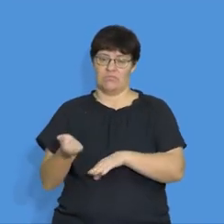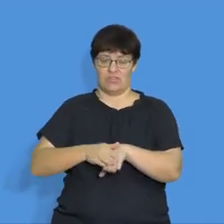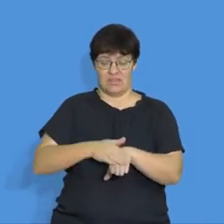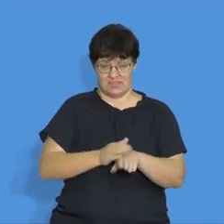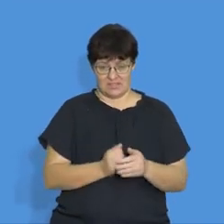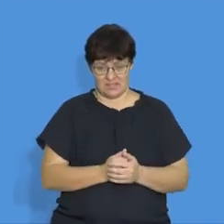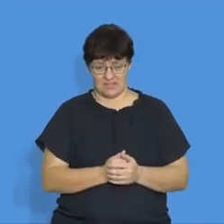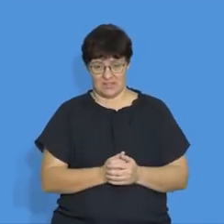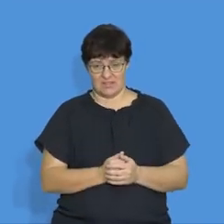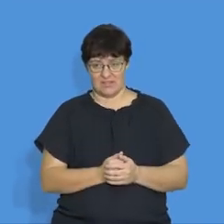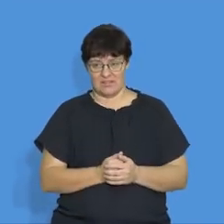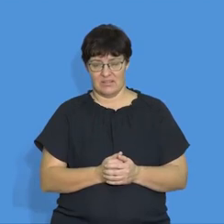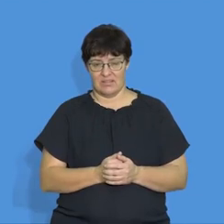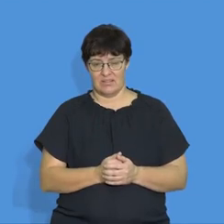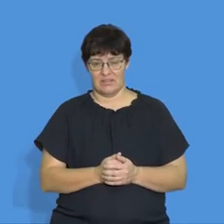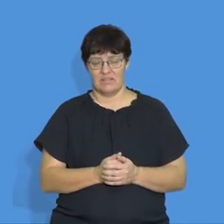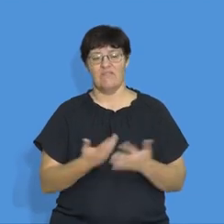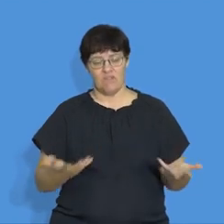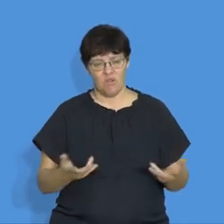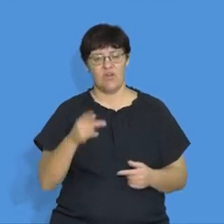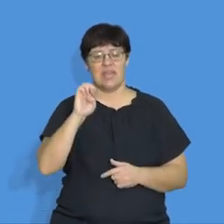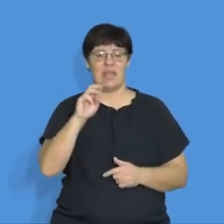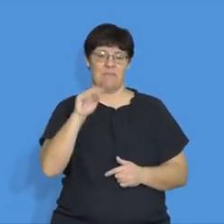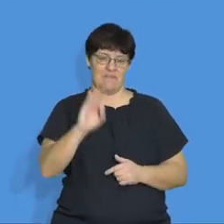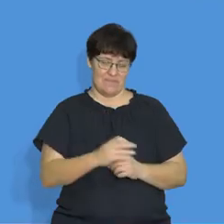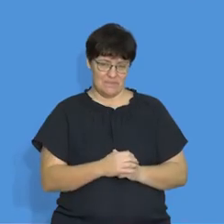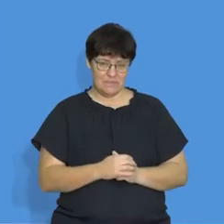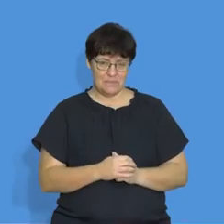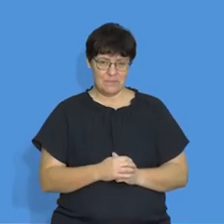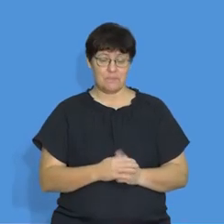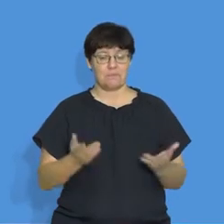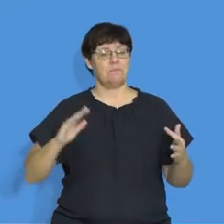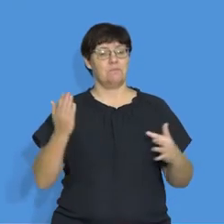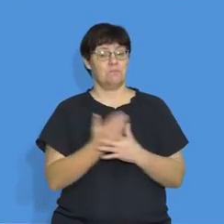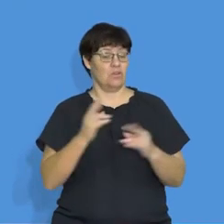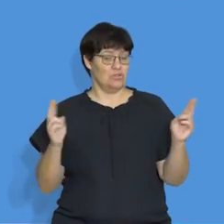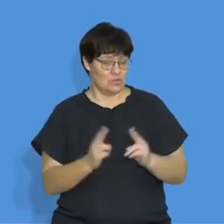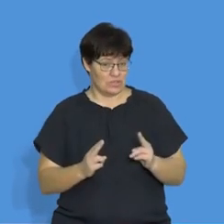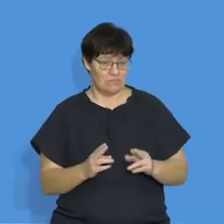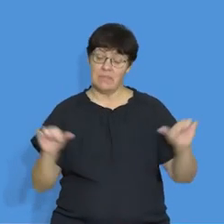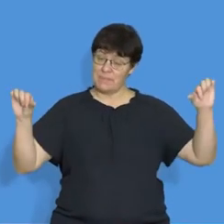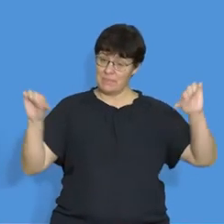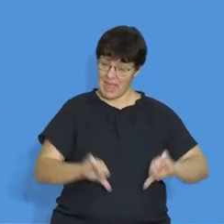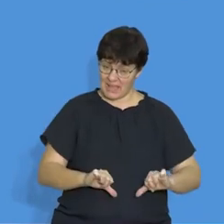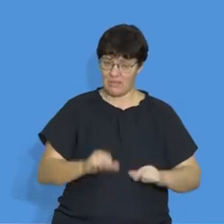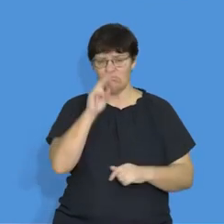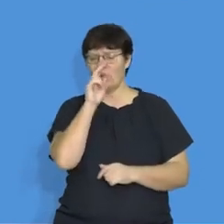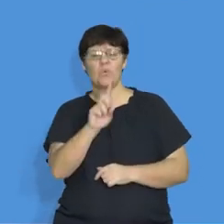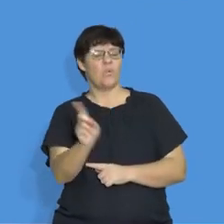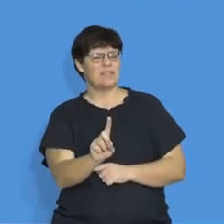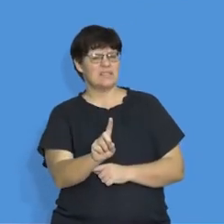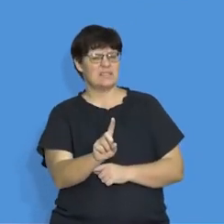in as far as EMF is concerned. We'll take a short break for now. When we come back, we'll look at a typical